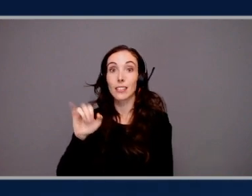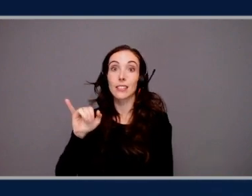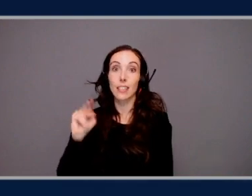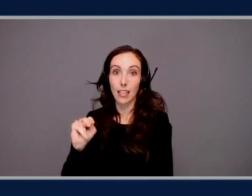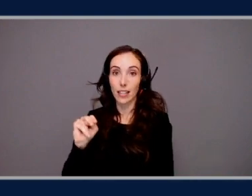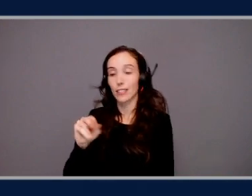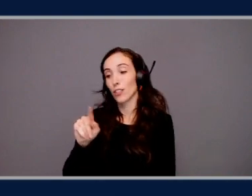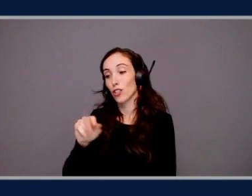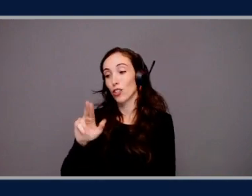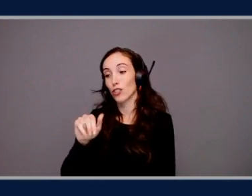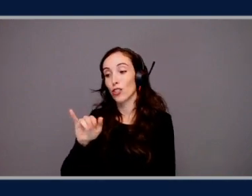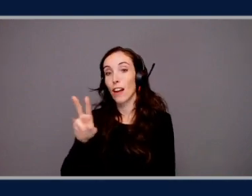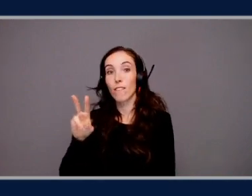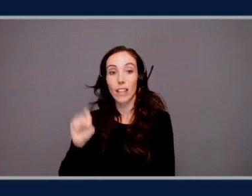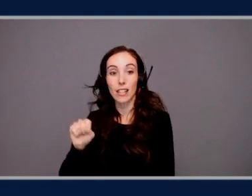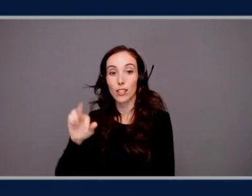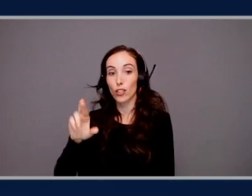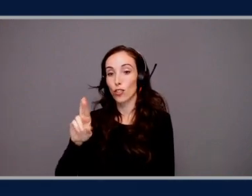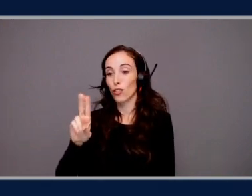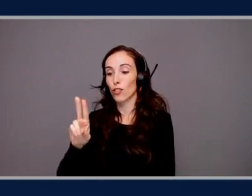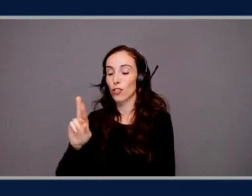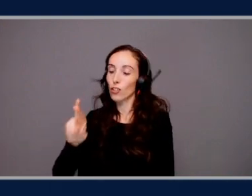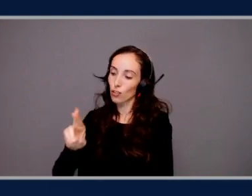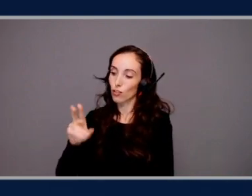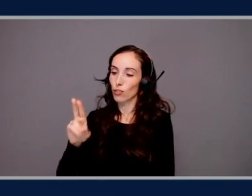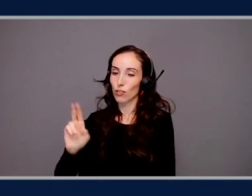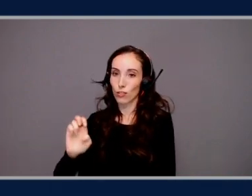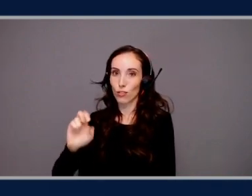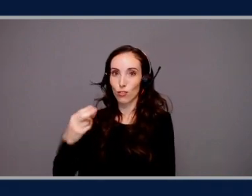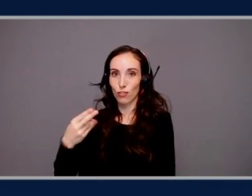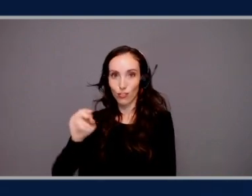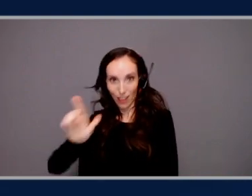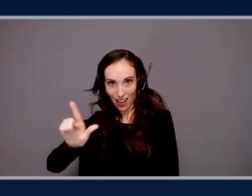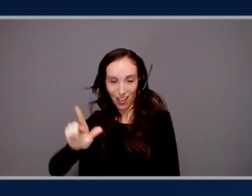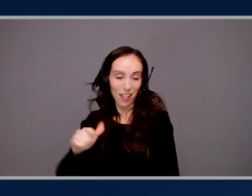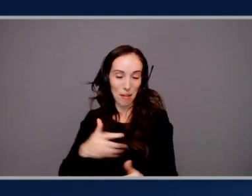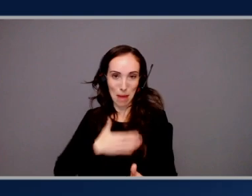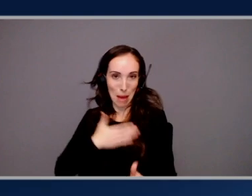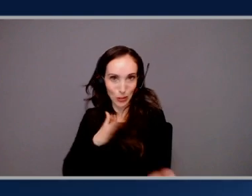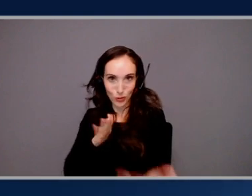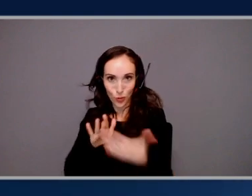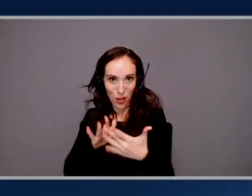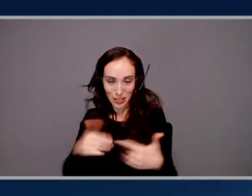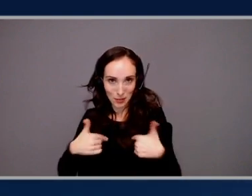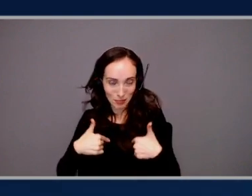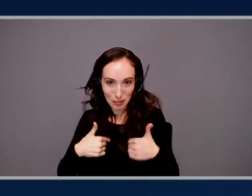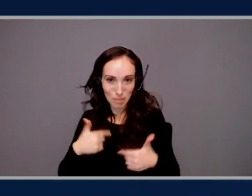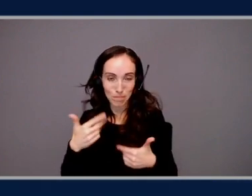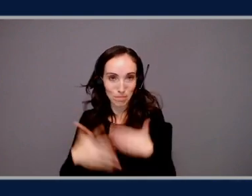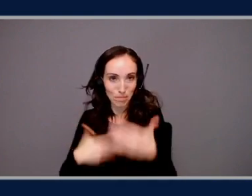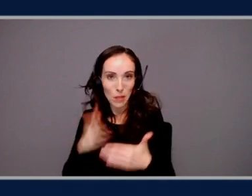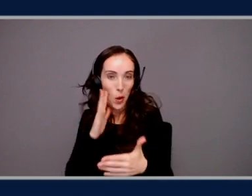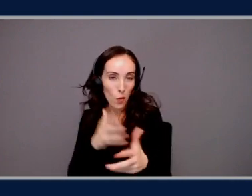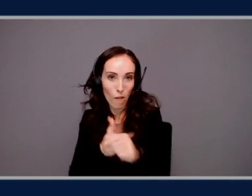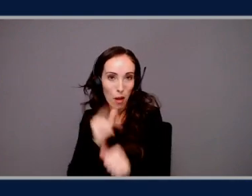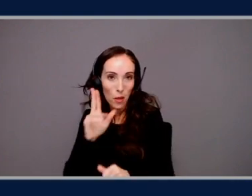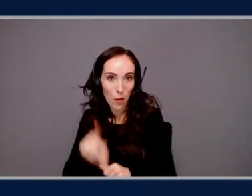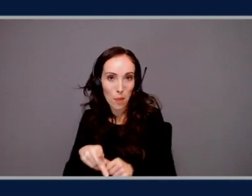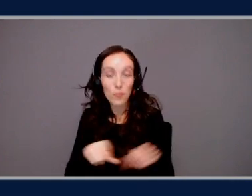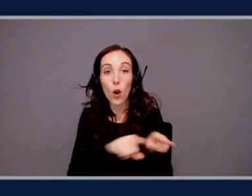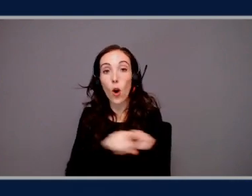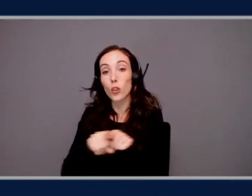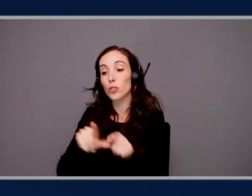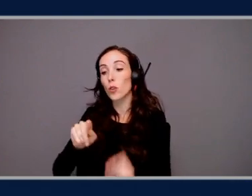Rail. You'll find my pretty face there. It's pretty easy. I'm happy to take some questions and I'll follow up. We also have, if you're interested in our Tailwinds